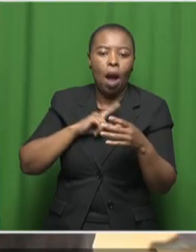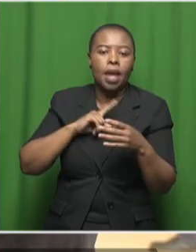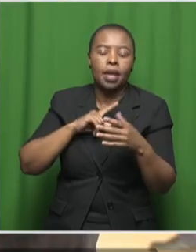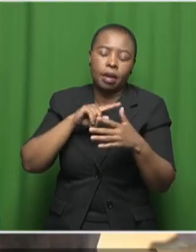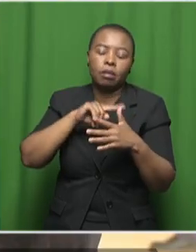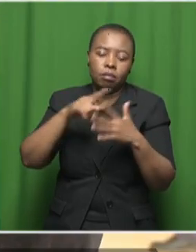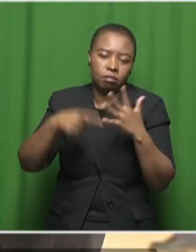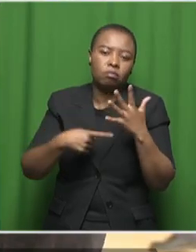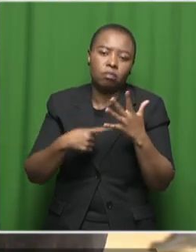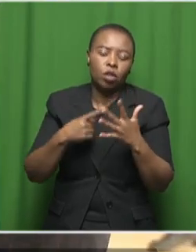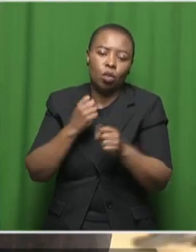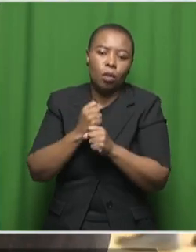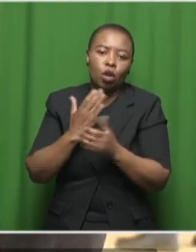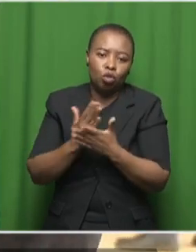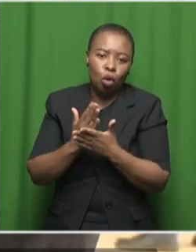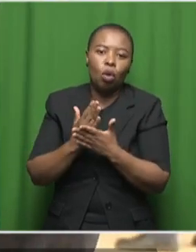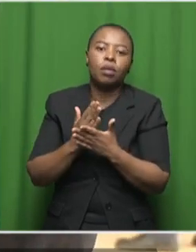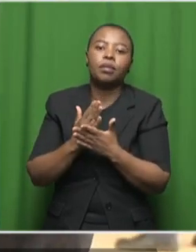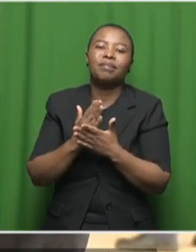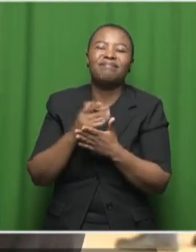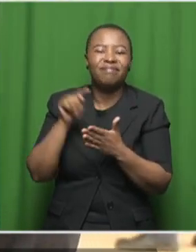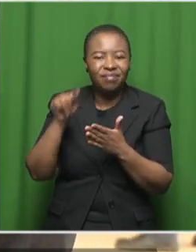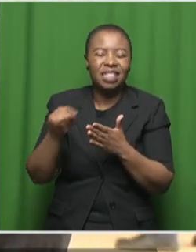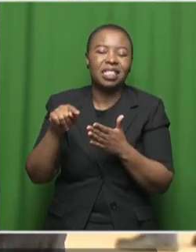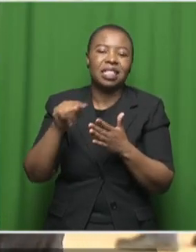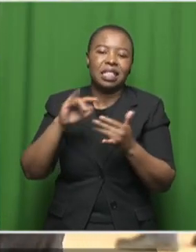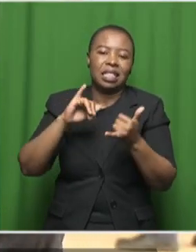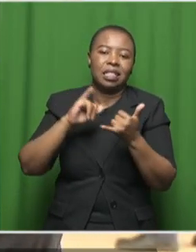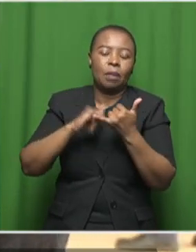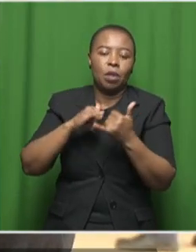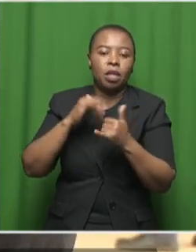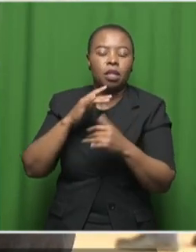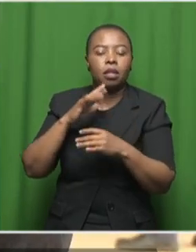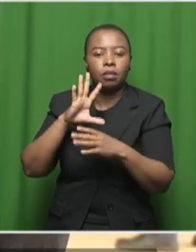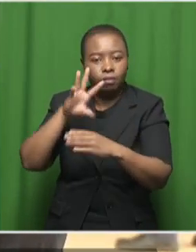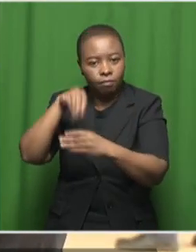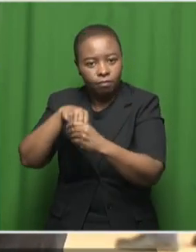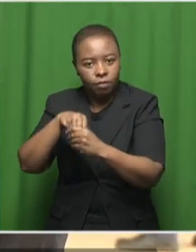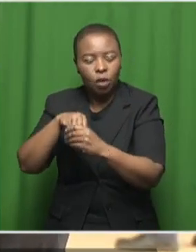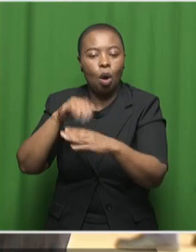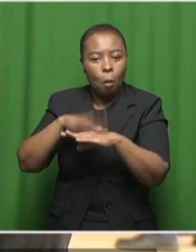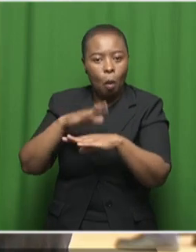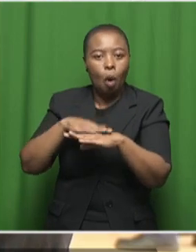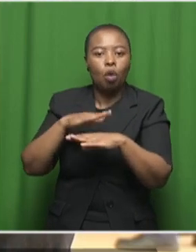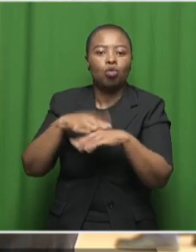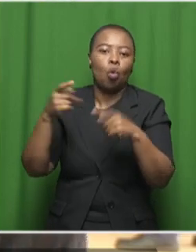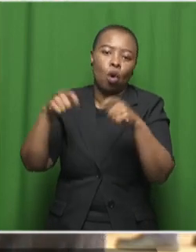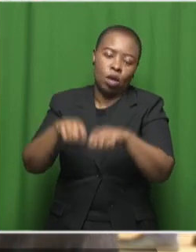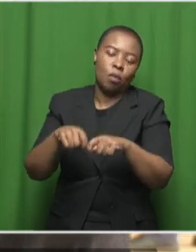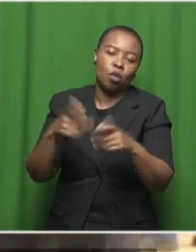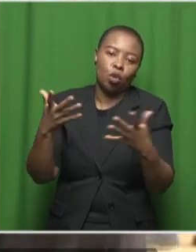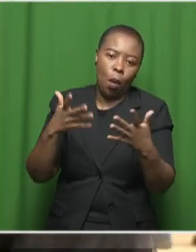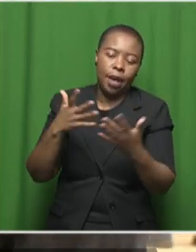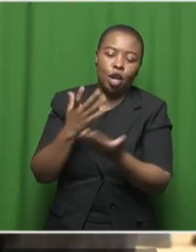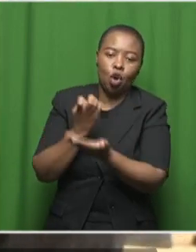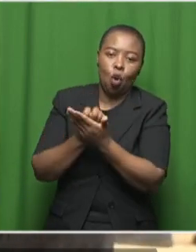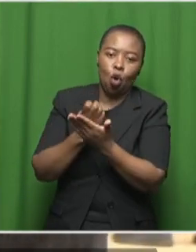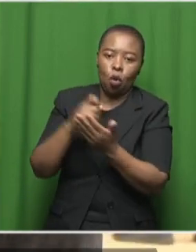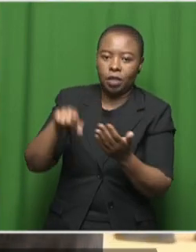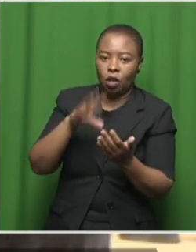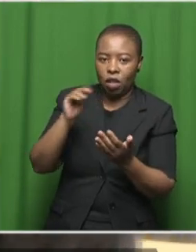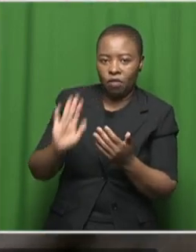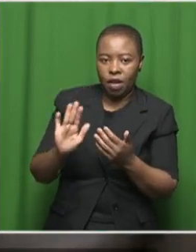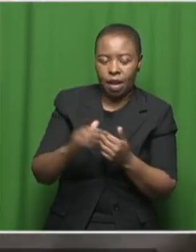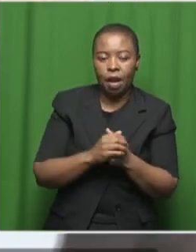uh they they are empowered but also uh contributing towards the economy of our country that is Denmark the